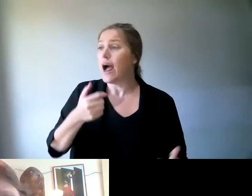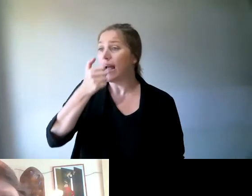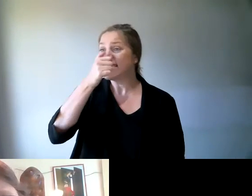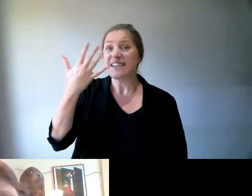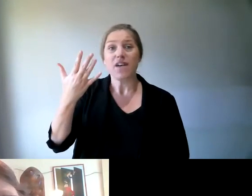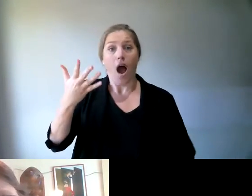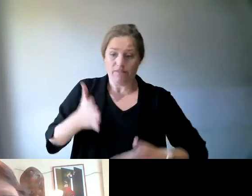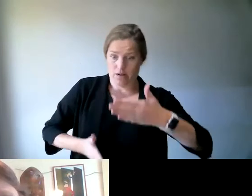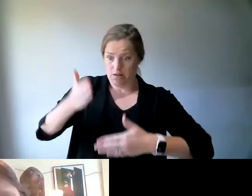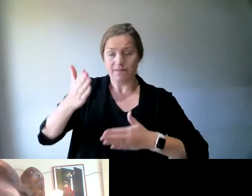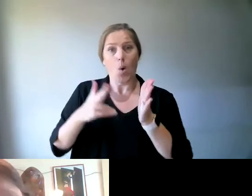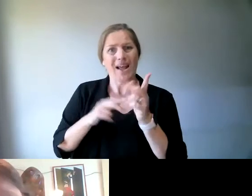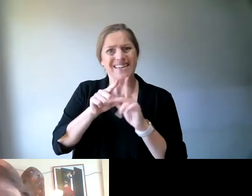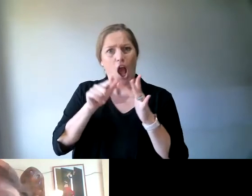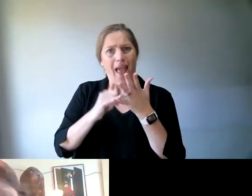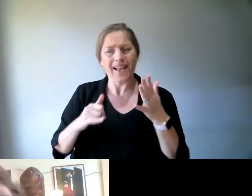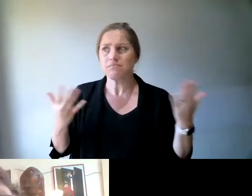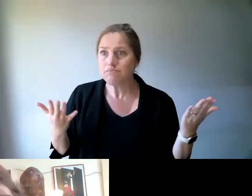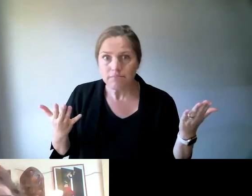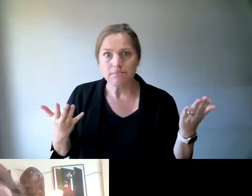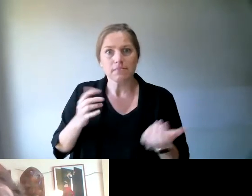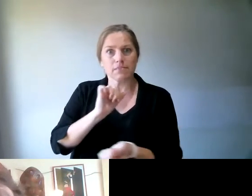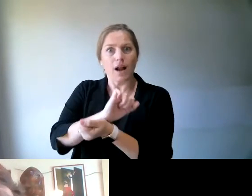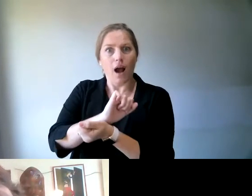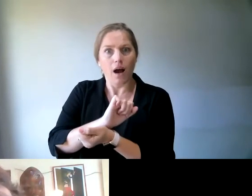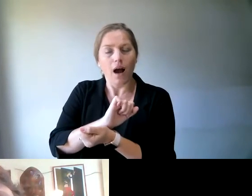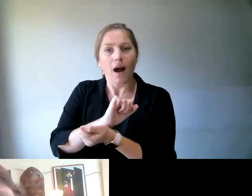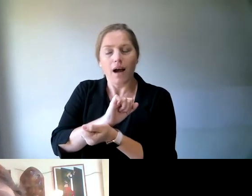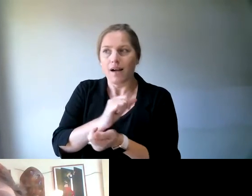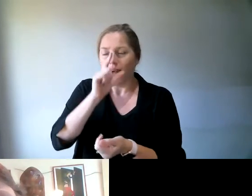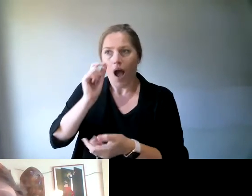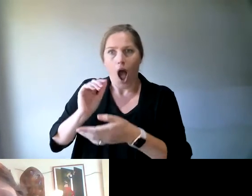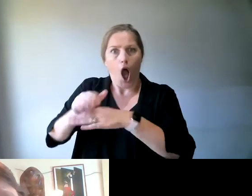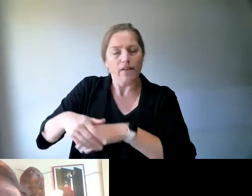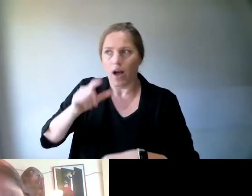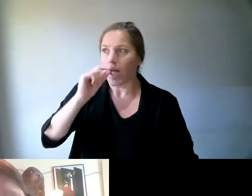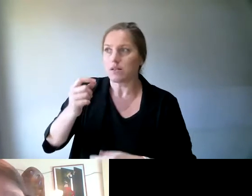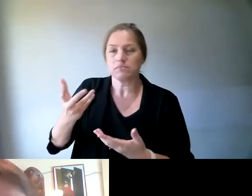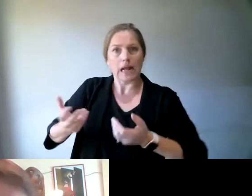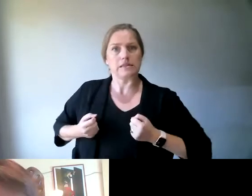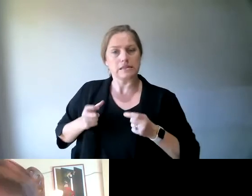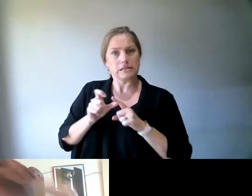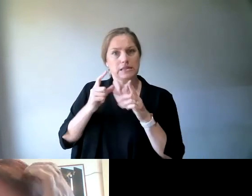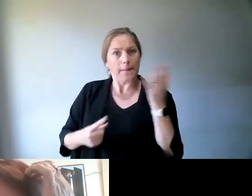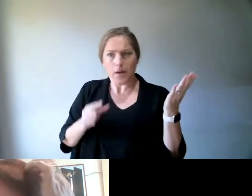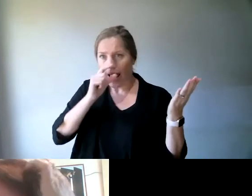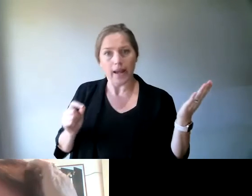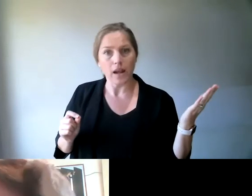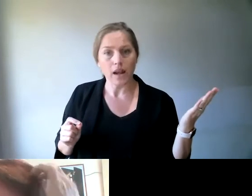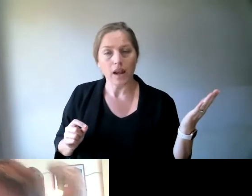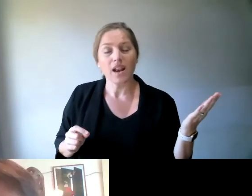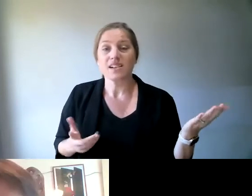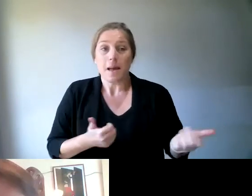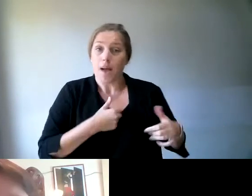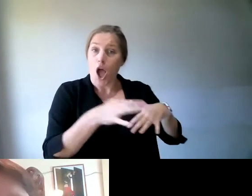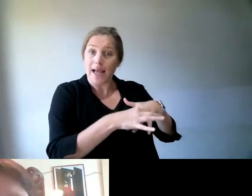-off, it can come any time. There is no age limit. My husband is now, as you said, on the aged care